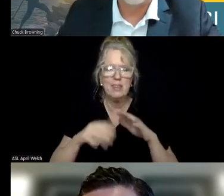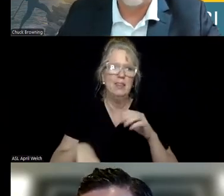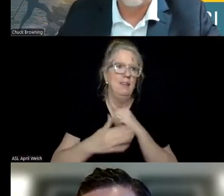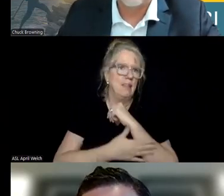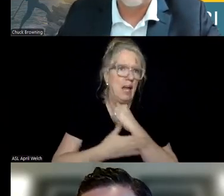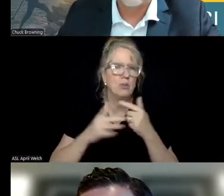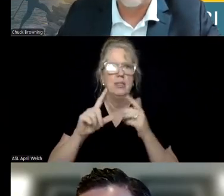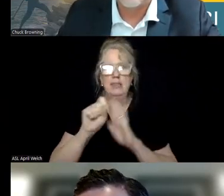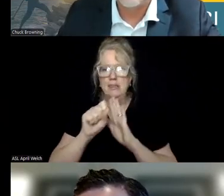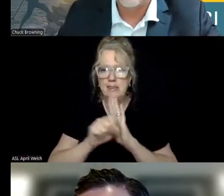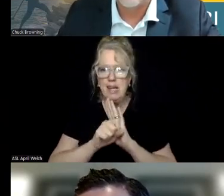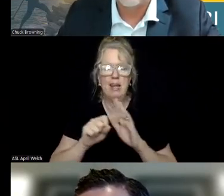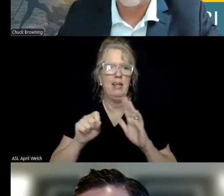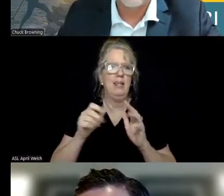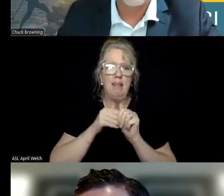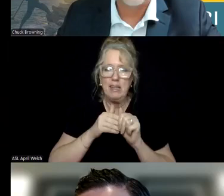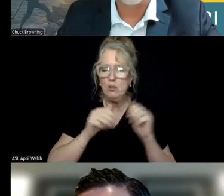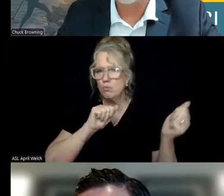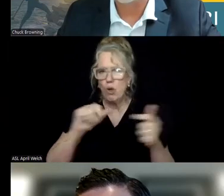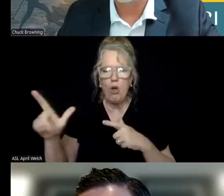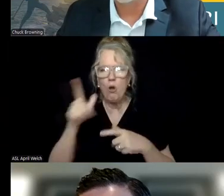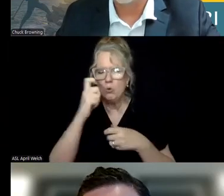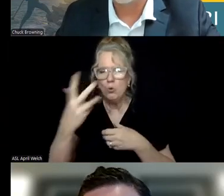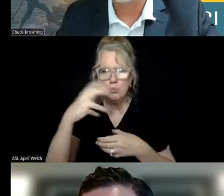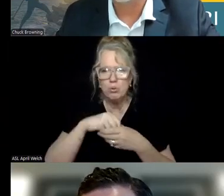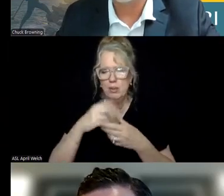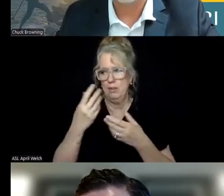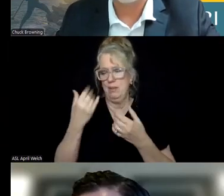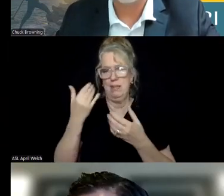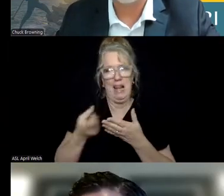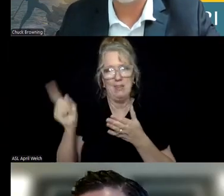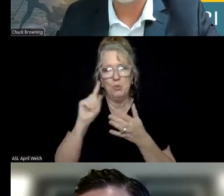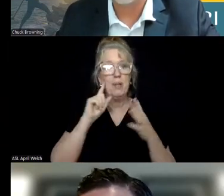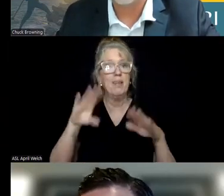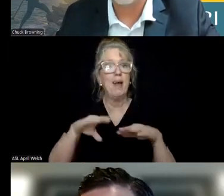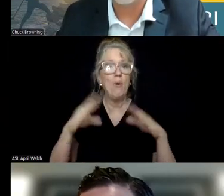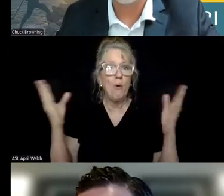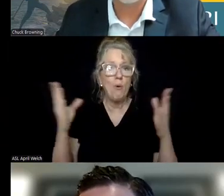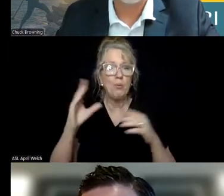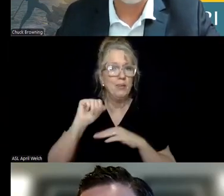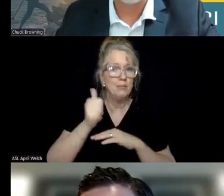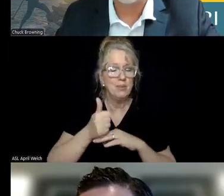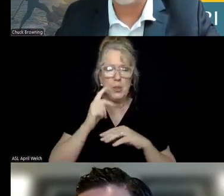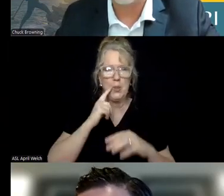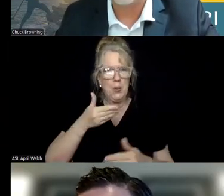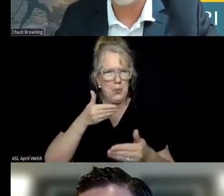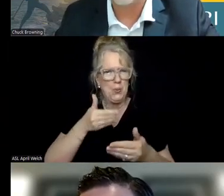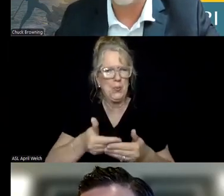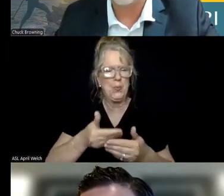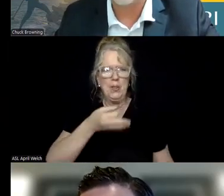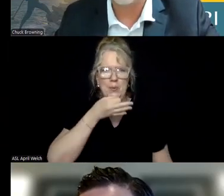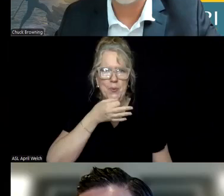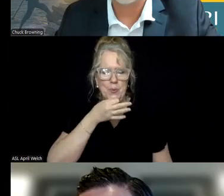and all the leaders that participated in the in the opening last week was just a great success. We're really close to opening our doors and the